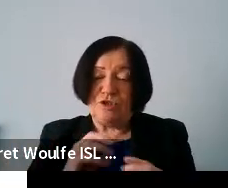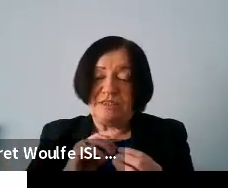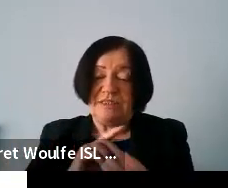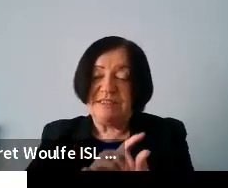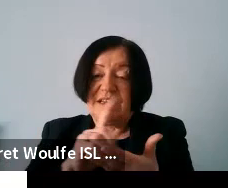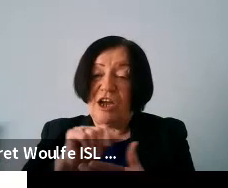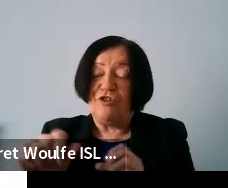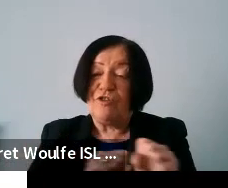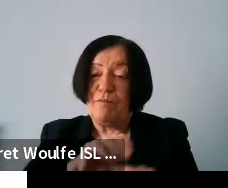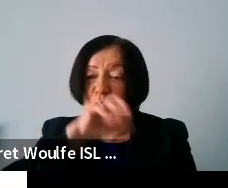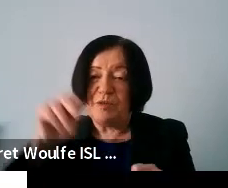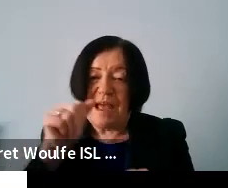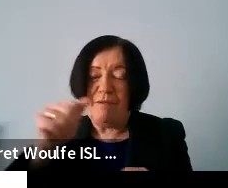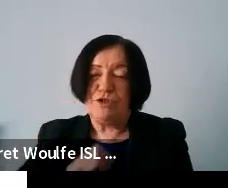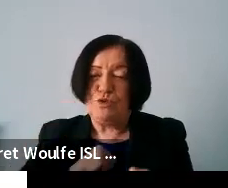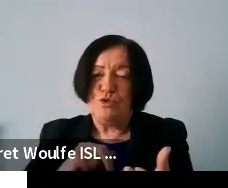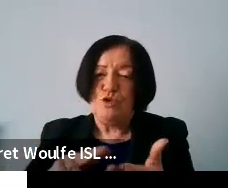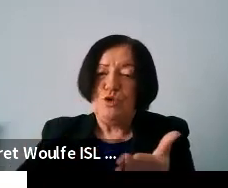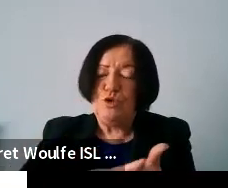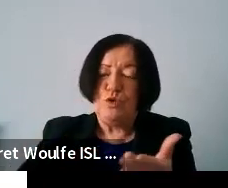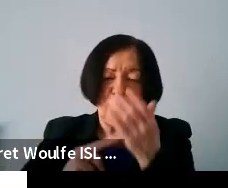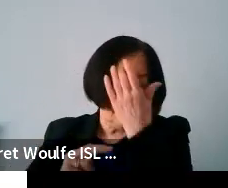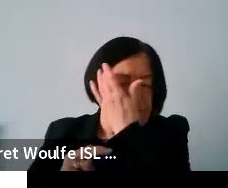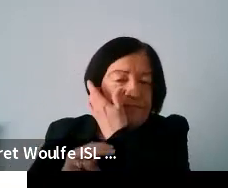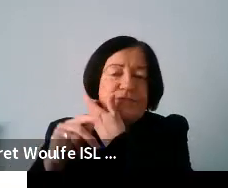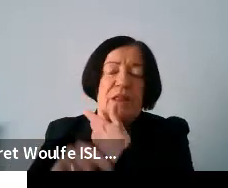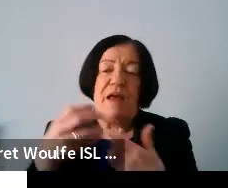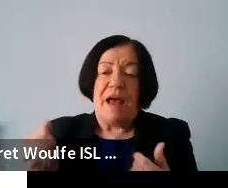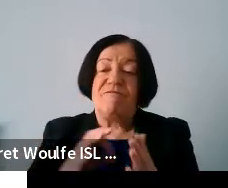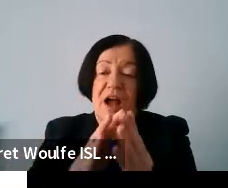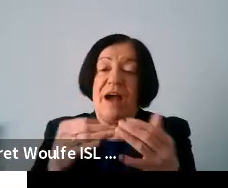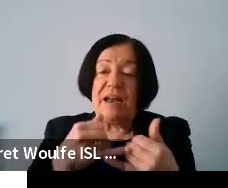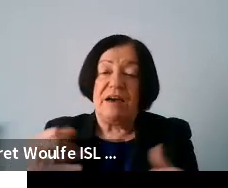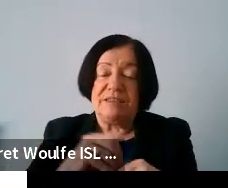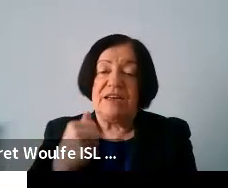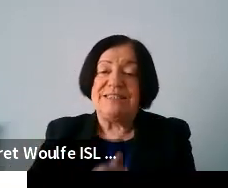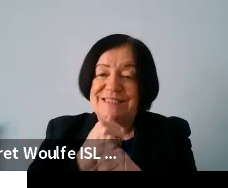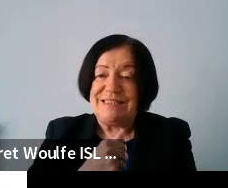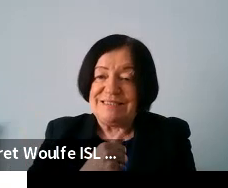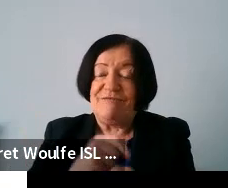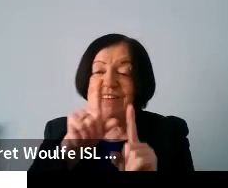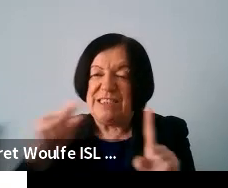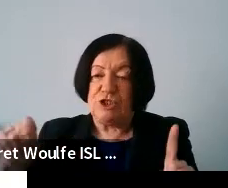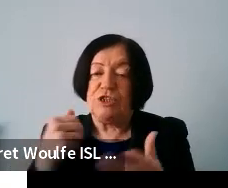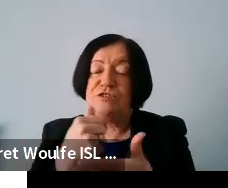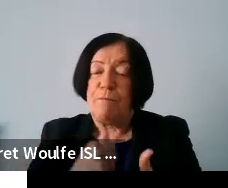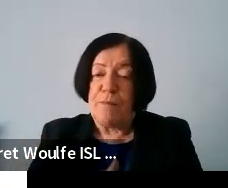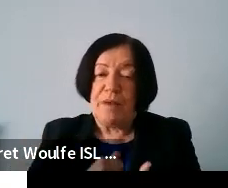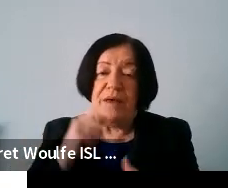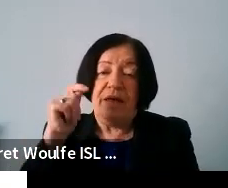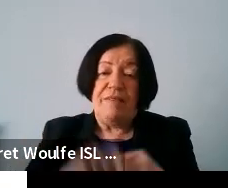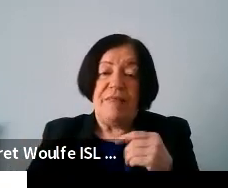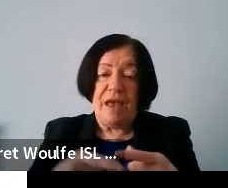service for most people to be able to use um and they also have guidelines on assisted digital support denmark